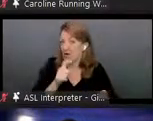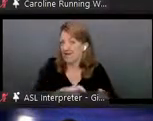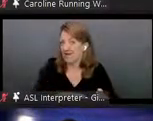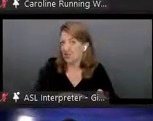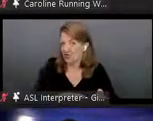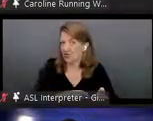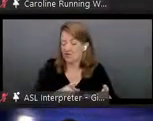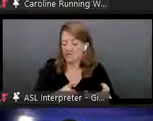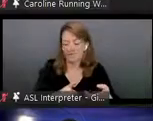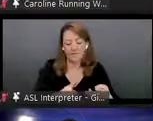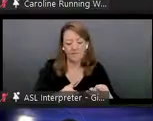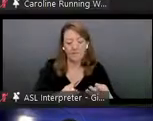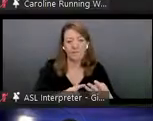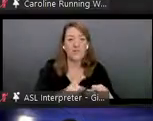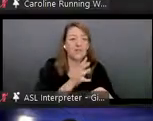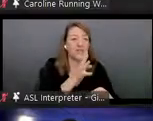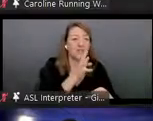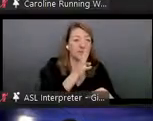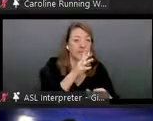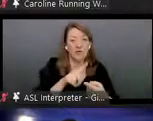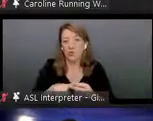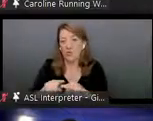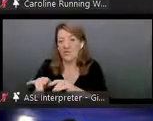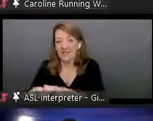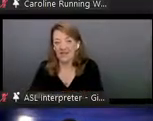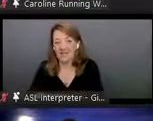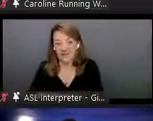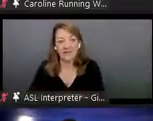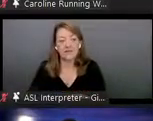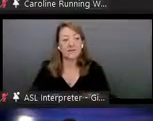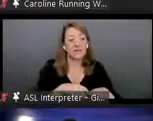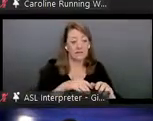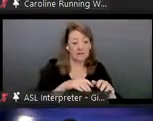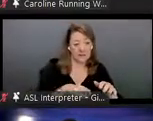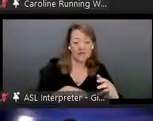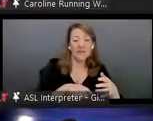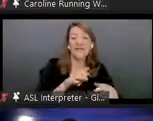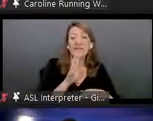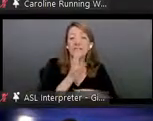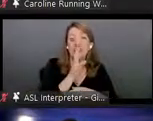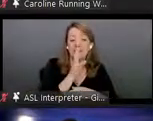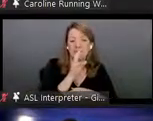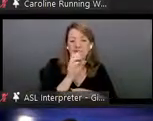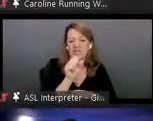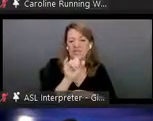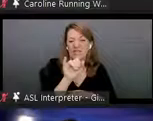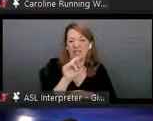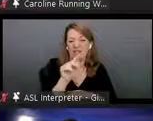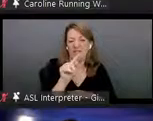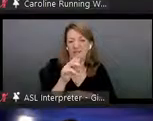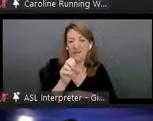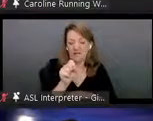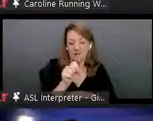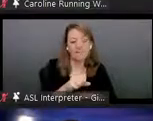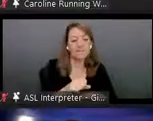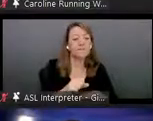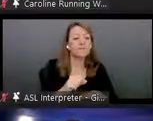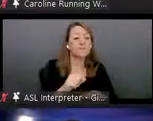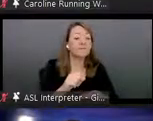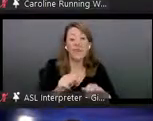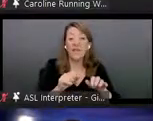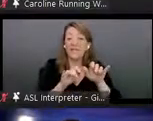text, speech synthesis, and then text generation. And, um, there are others like, you know, question answering and so on and so on, but,